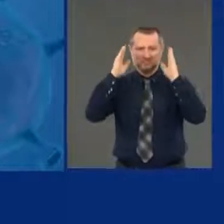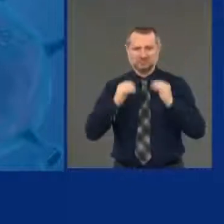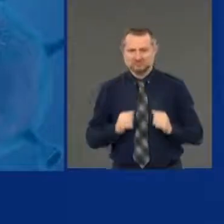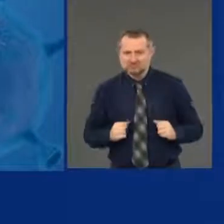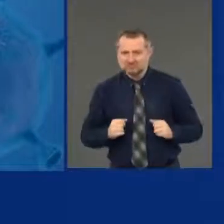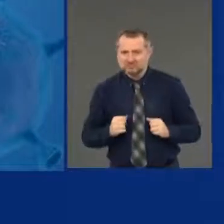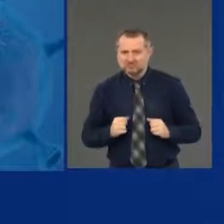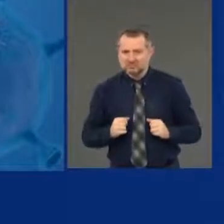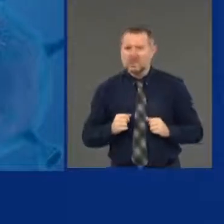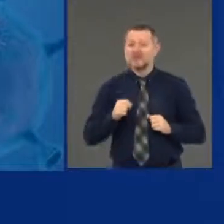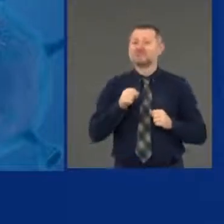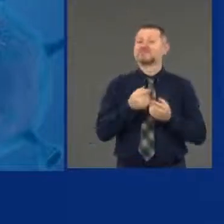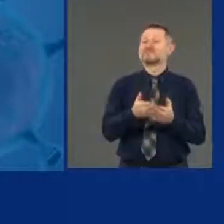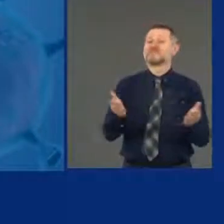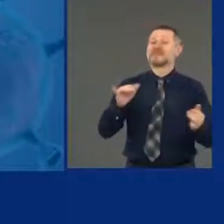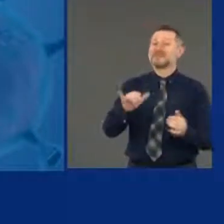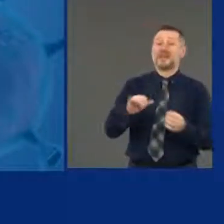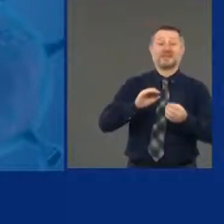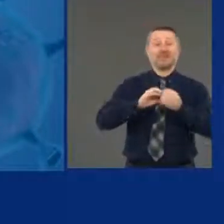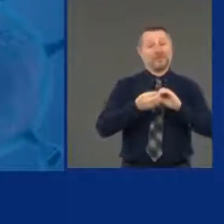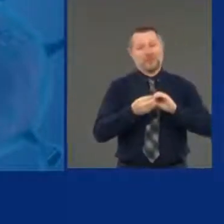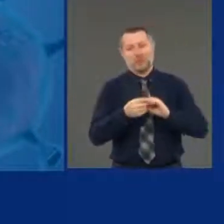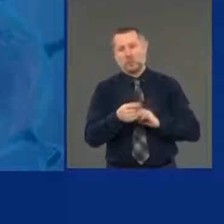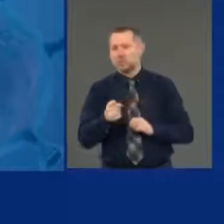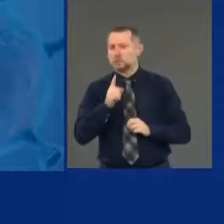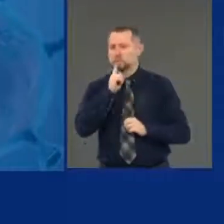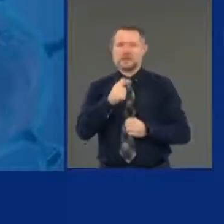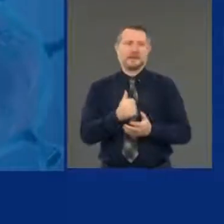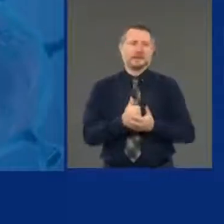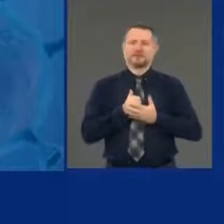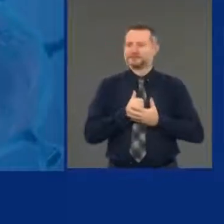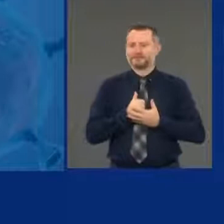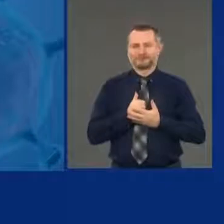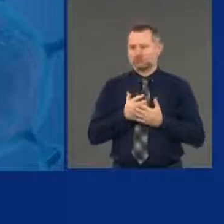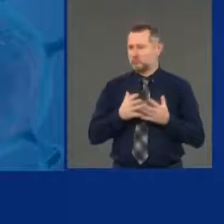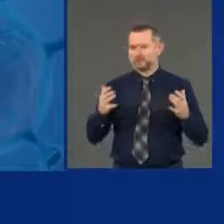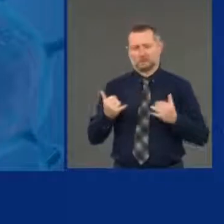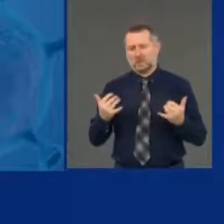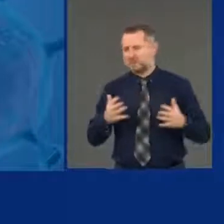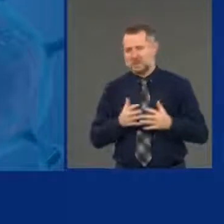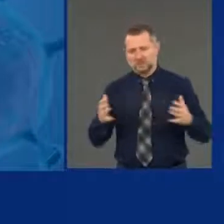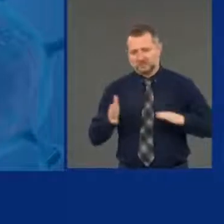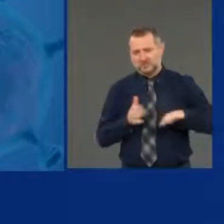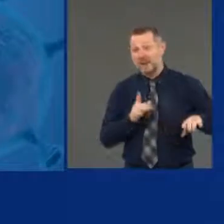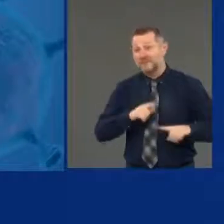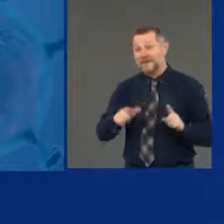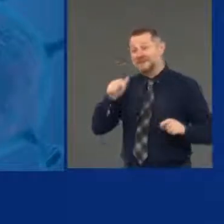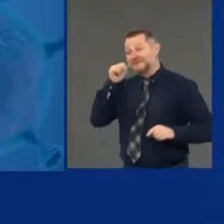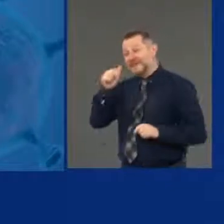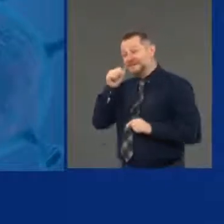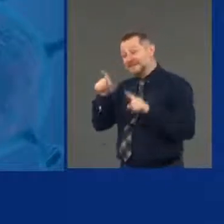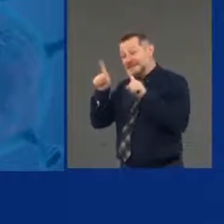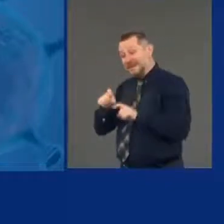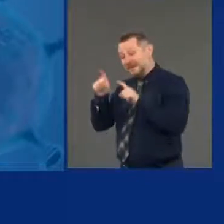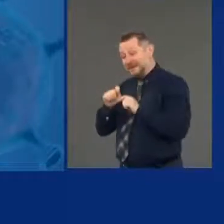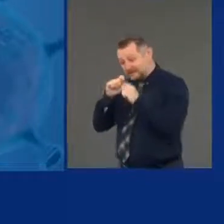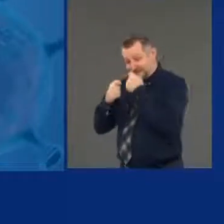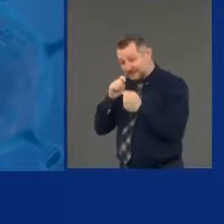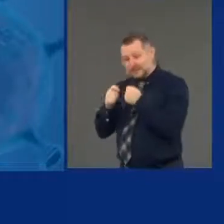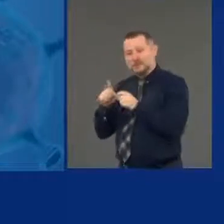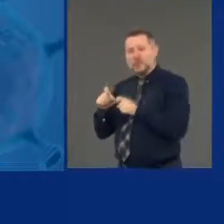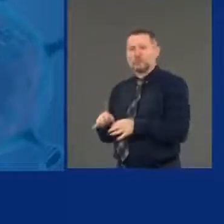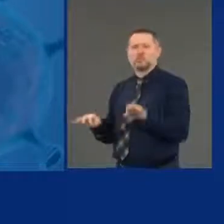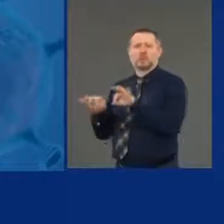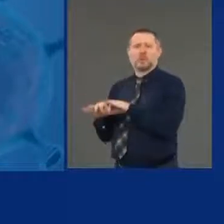no longer really that informative. The day-to-day testing is. What does that mean? We do